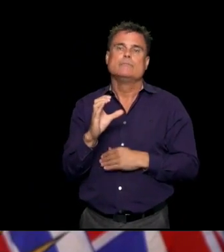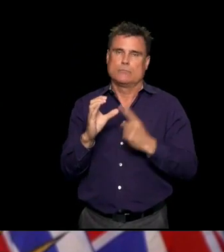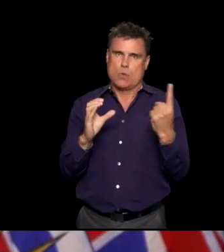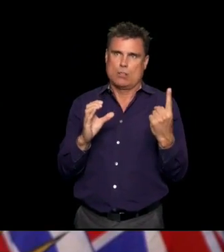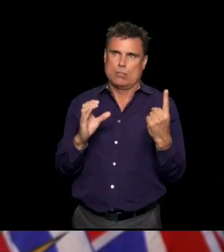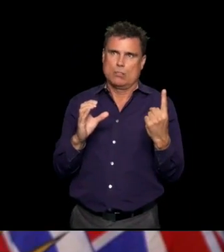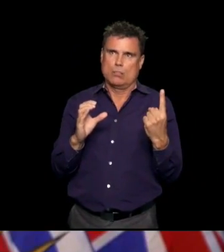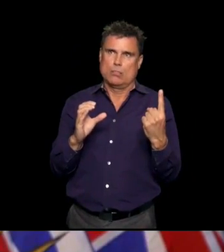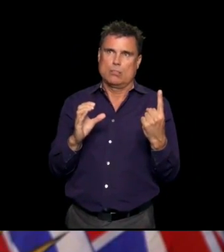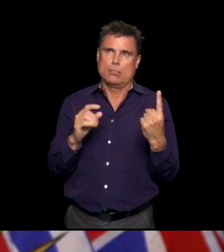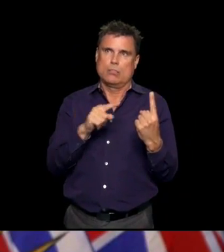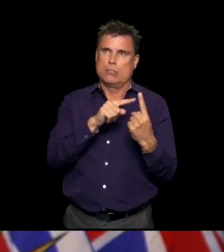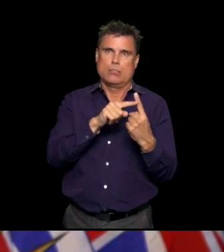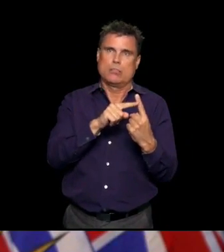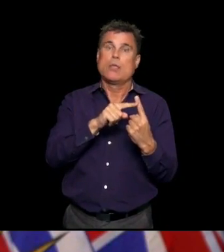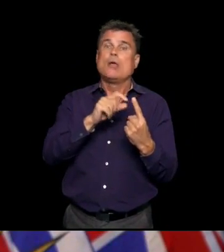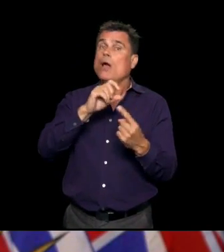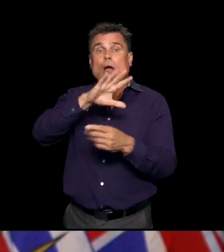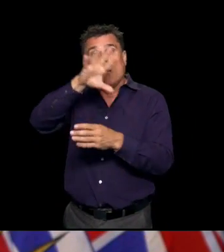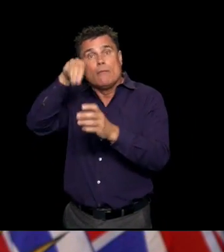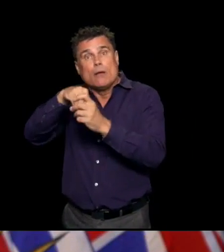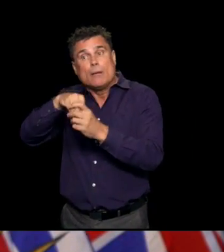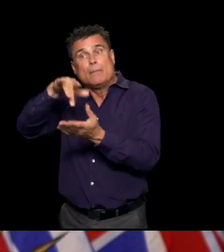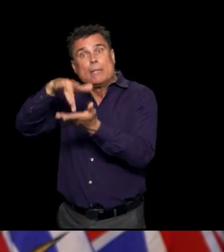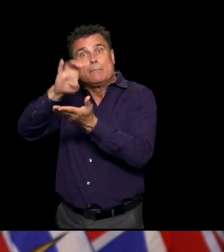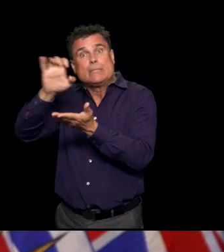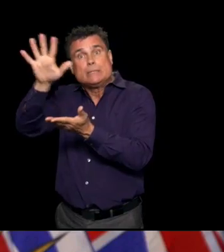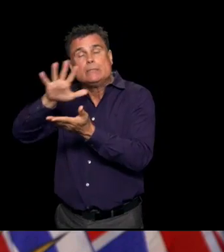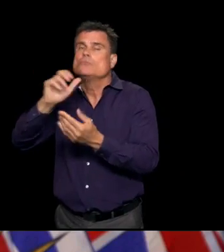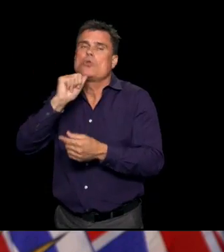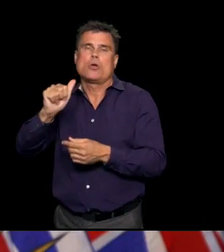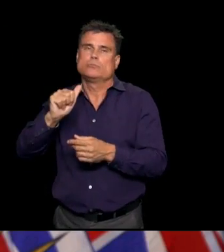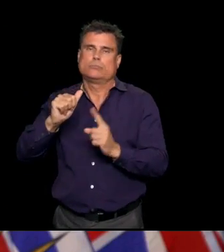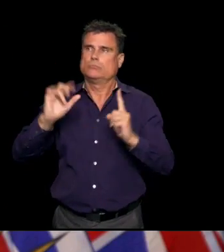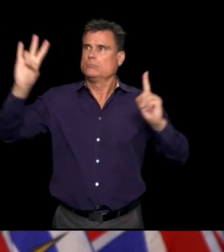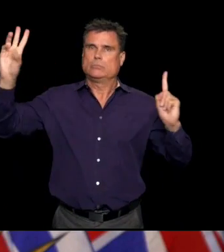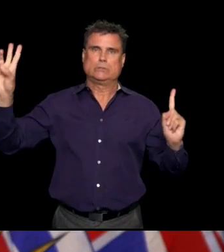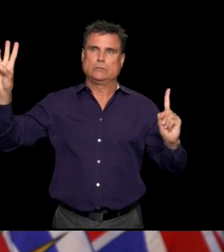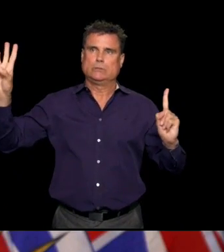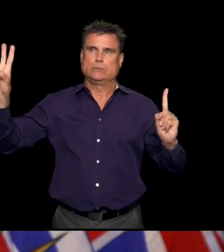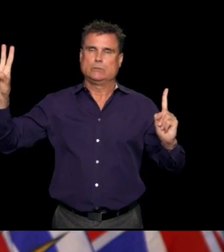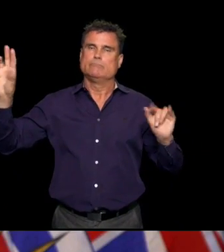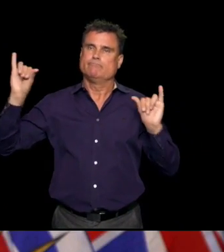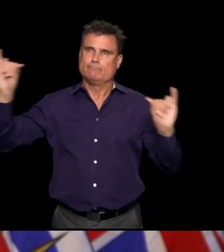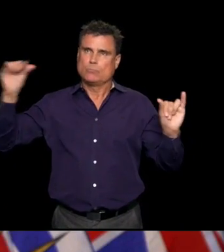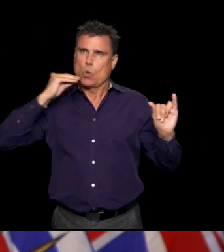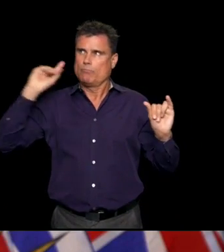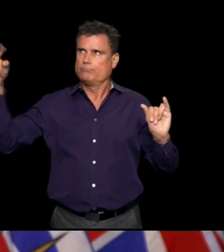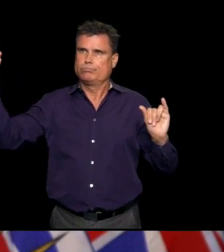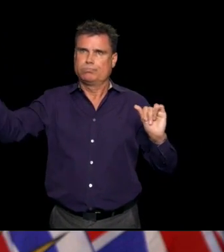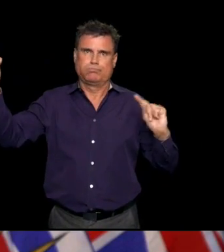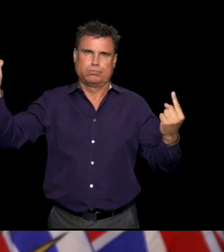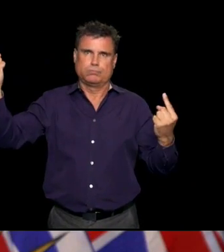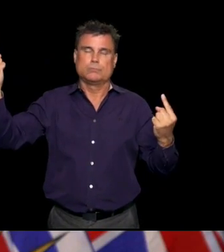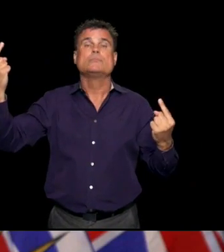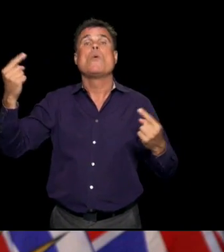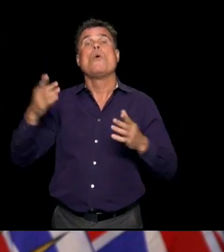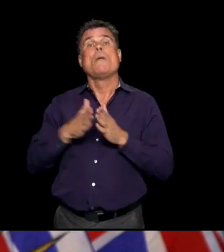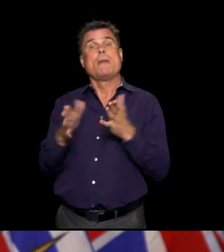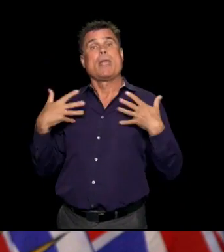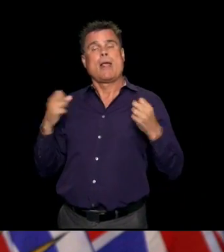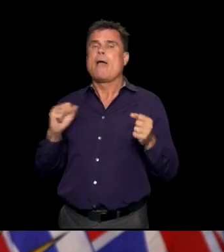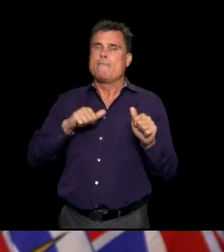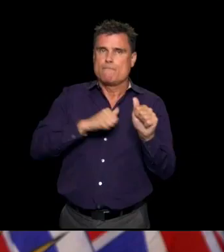traced back the cases, the six in Alberta, the one here in British Columbia, and